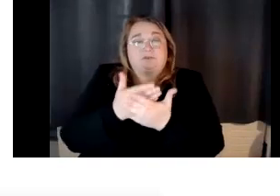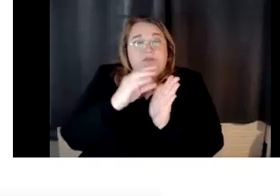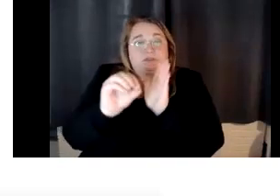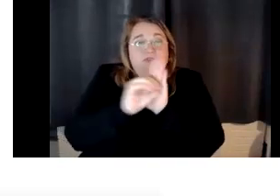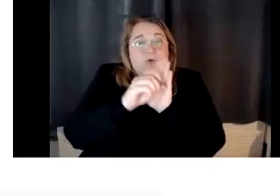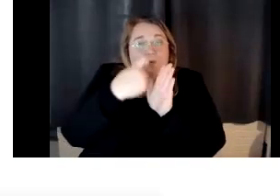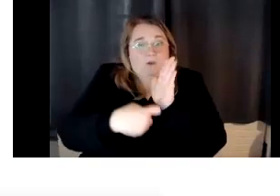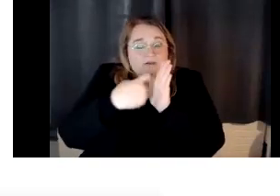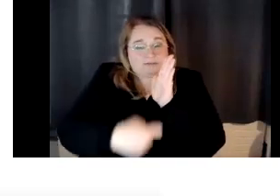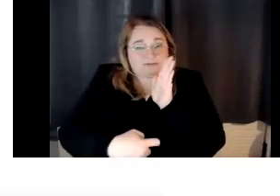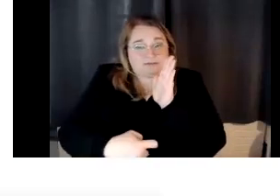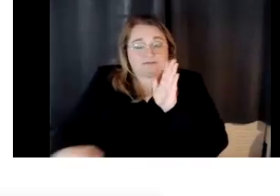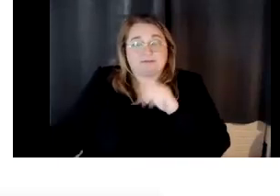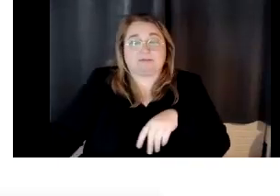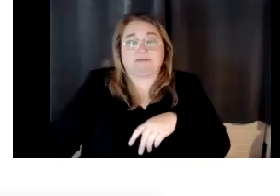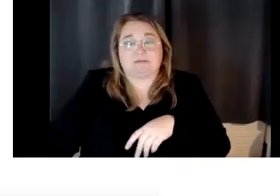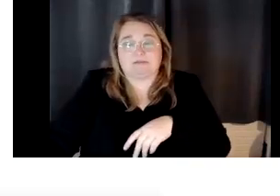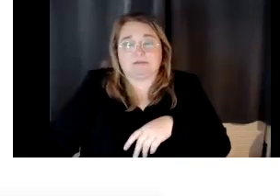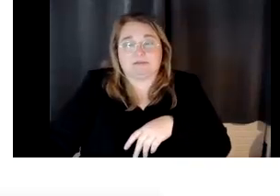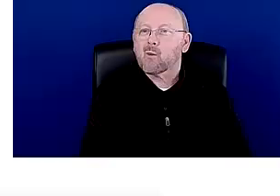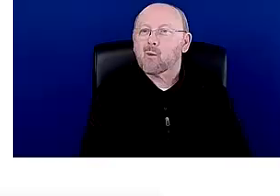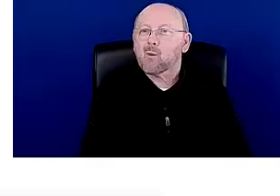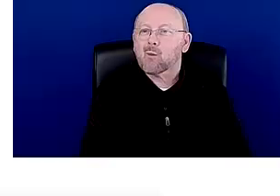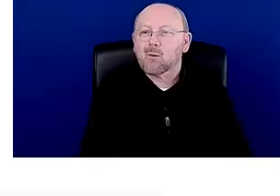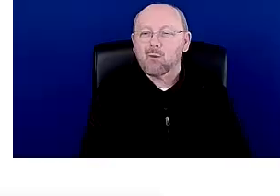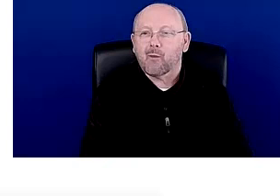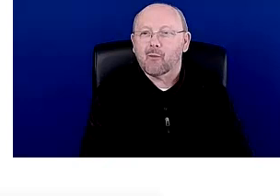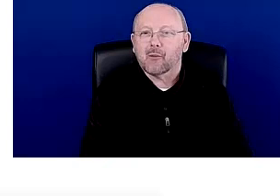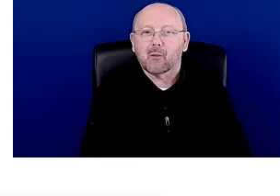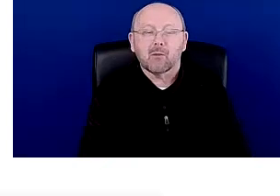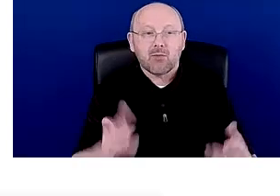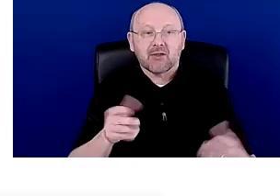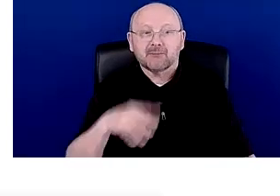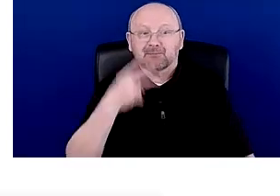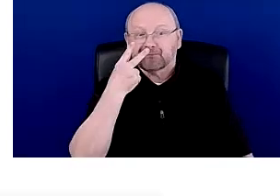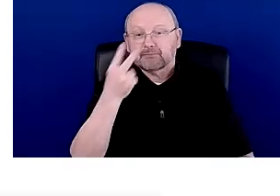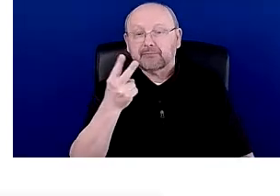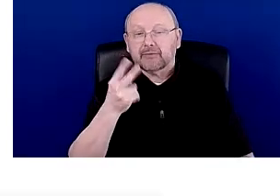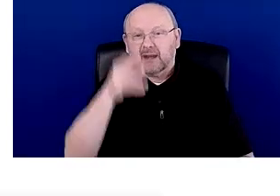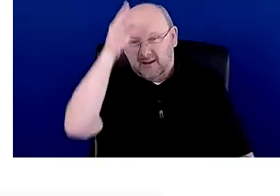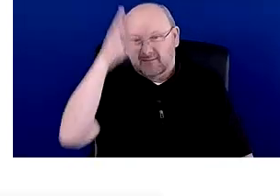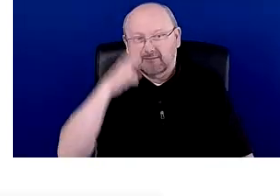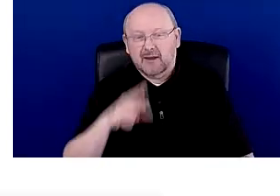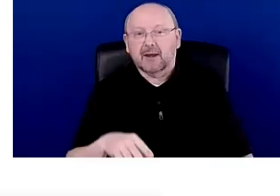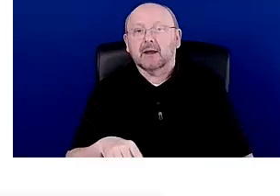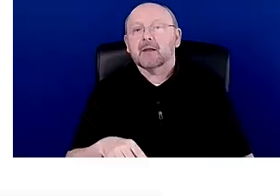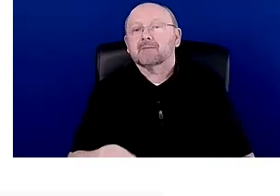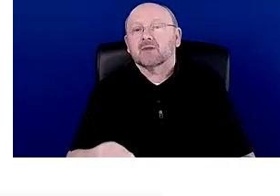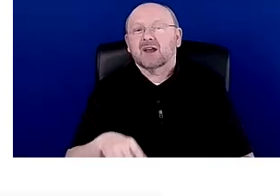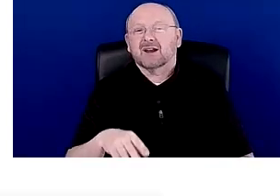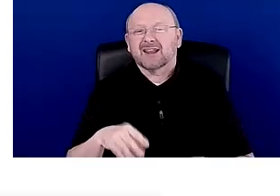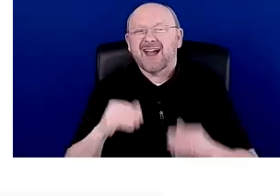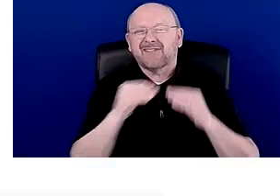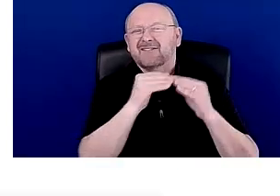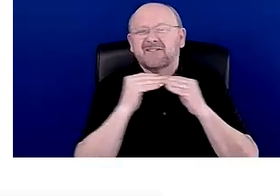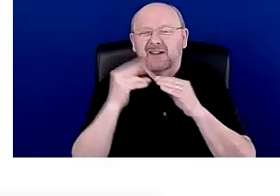fair use, they use this little magician guy over here to show fair use. Fair use is kind